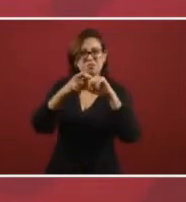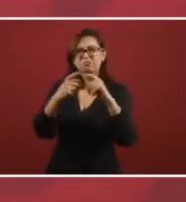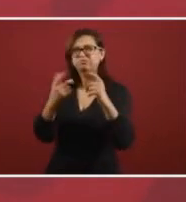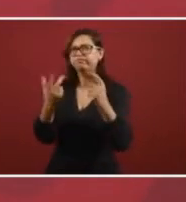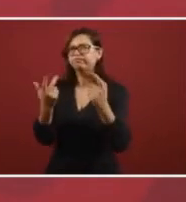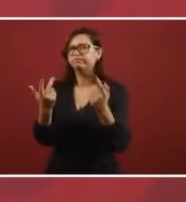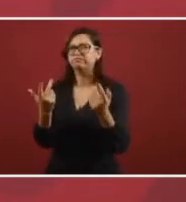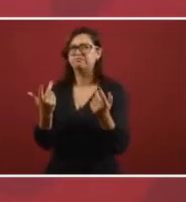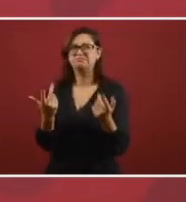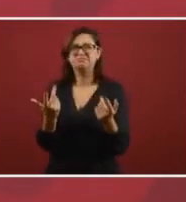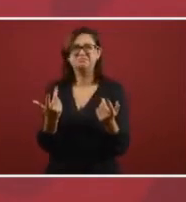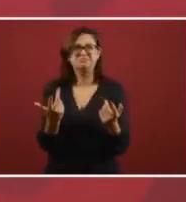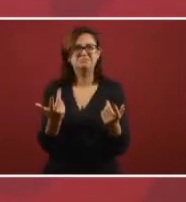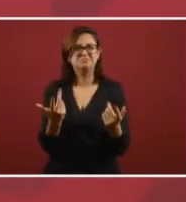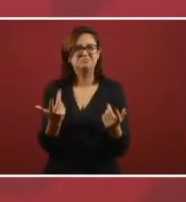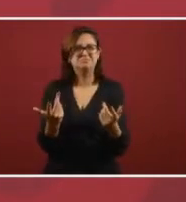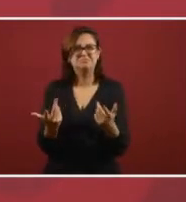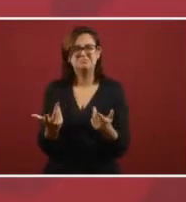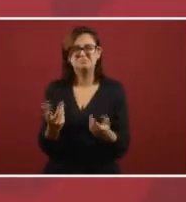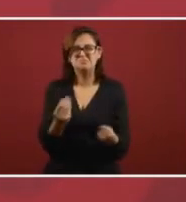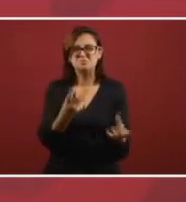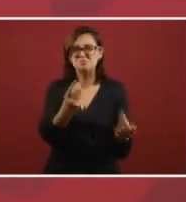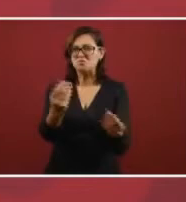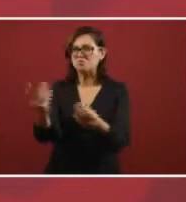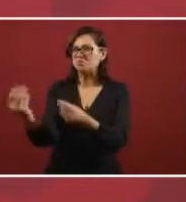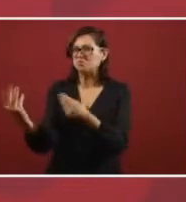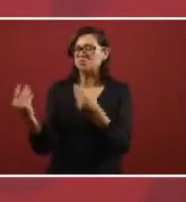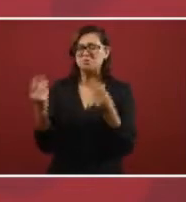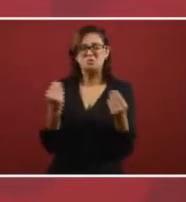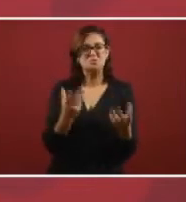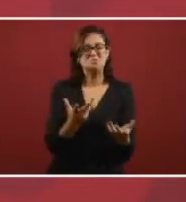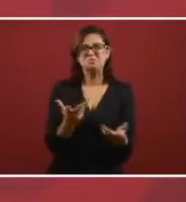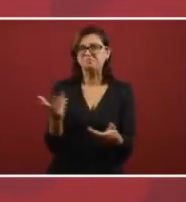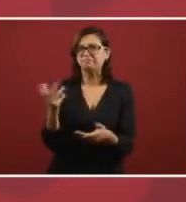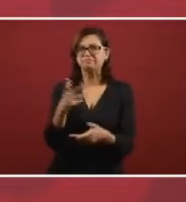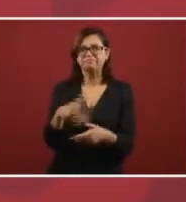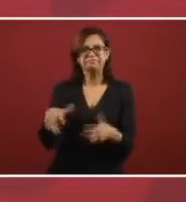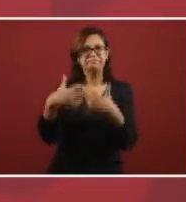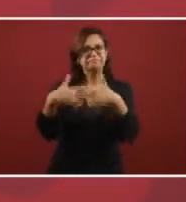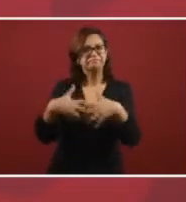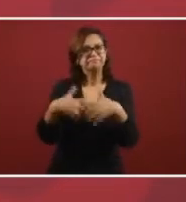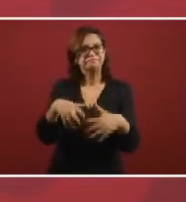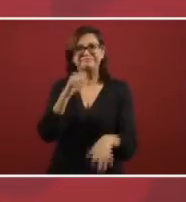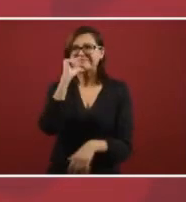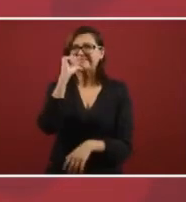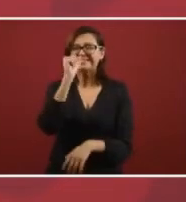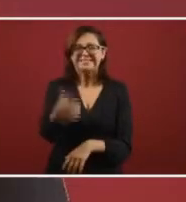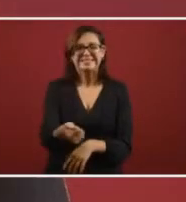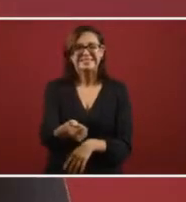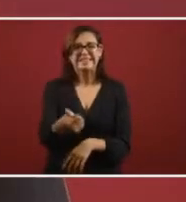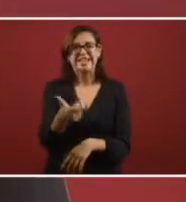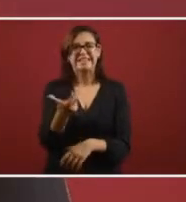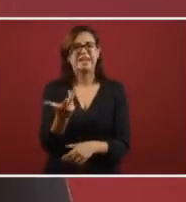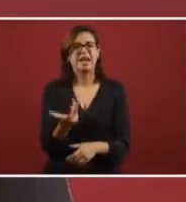several of them were stopped